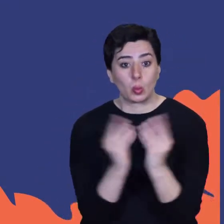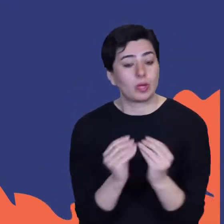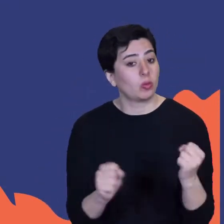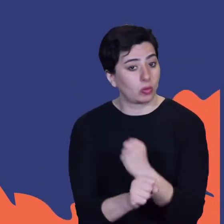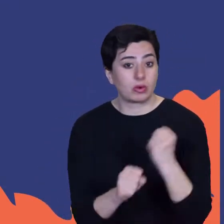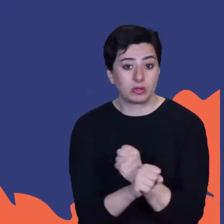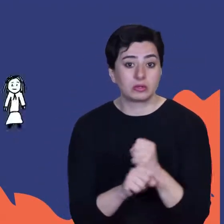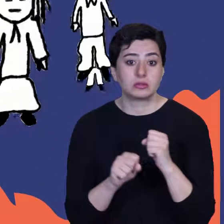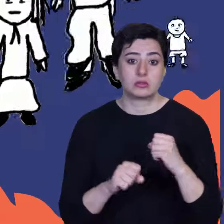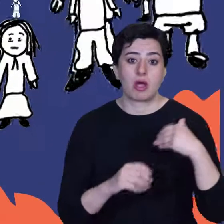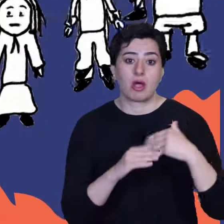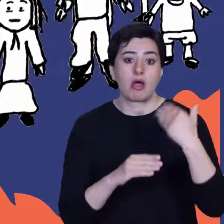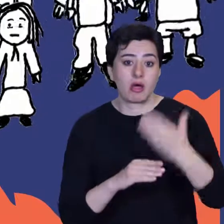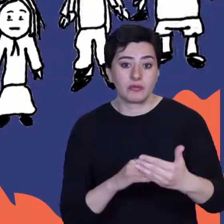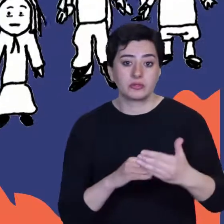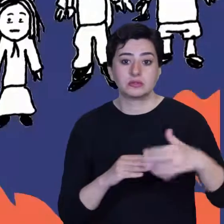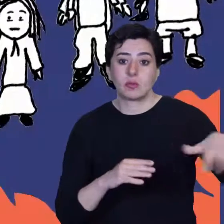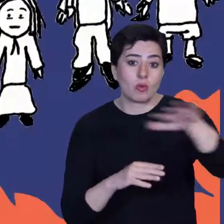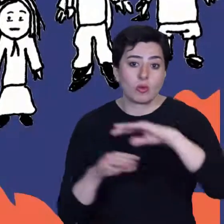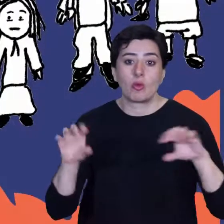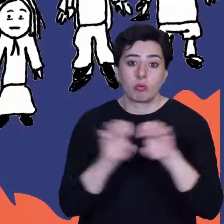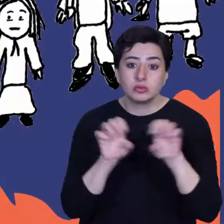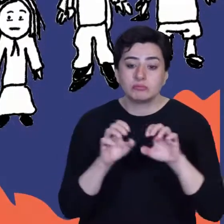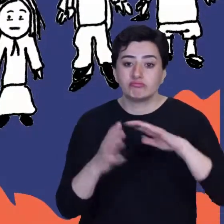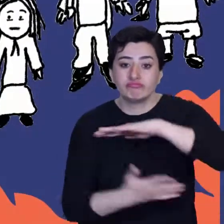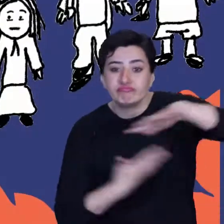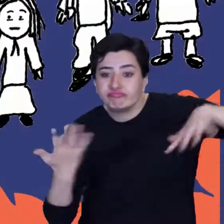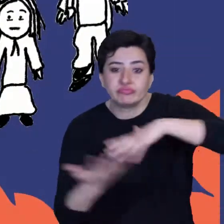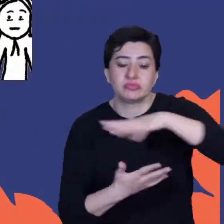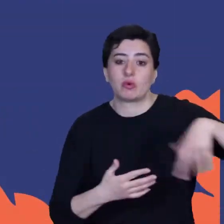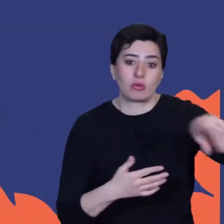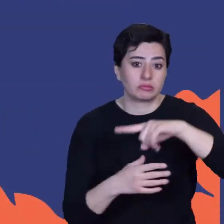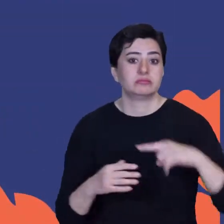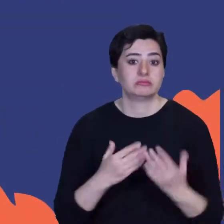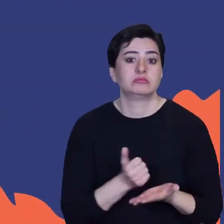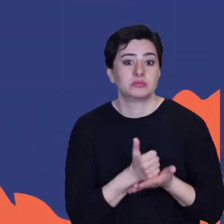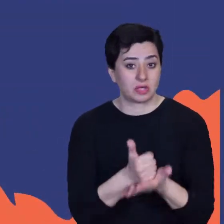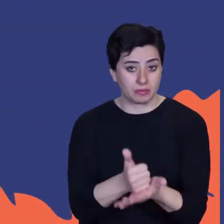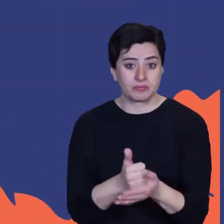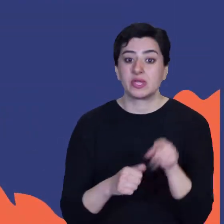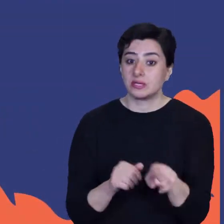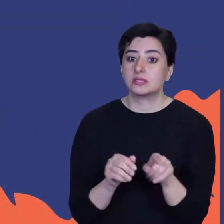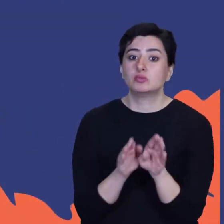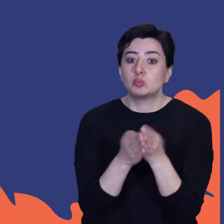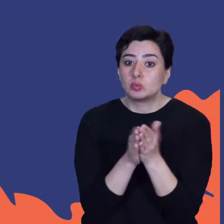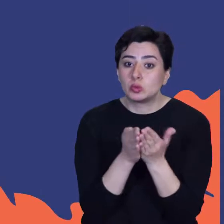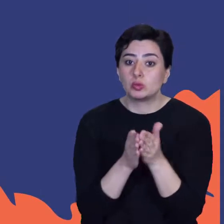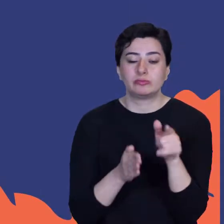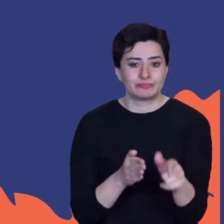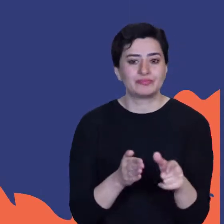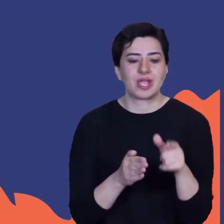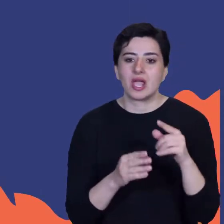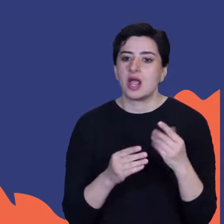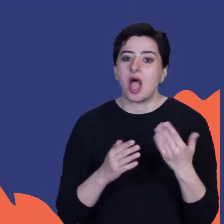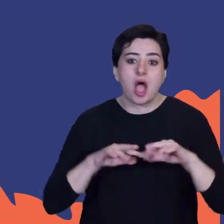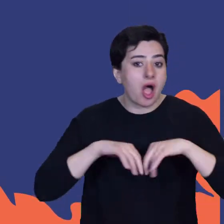development after a disaster, and build safer communities for everyone. This booklet is about disaster risk reduction.